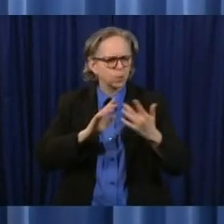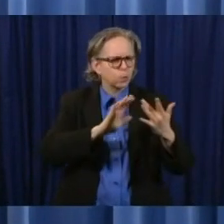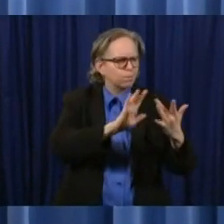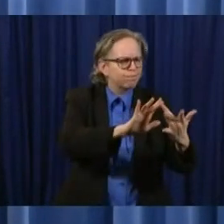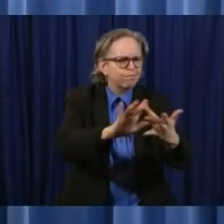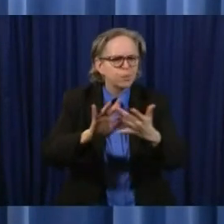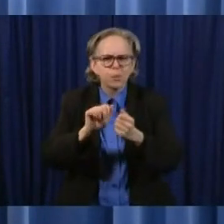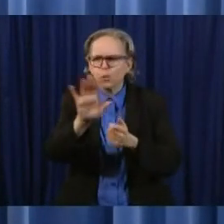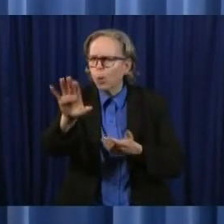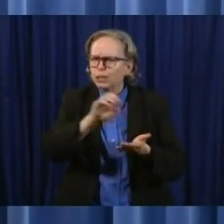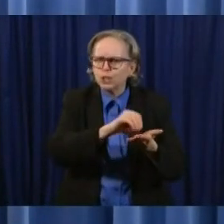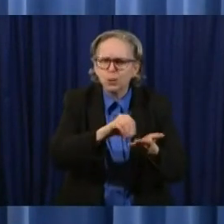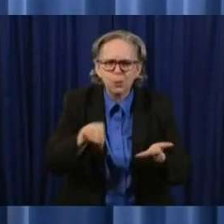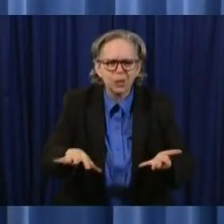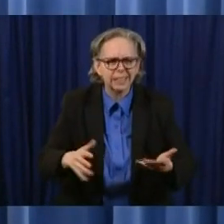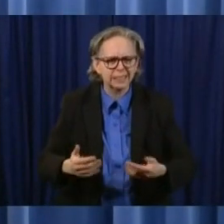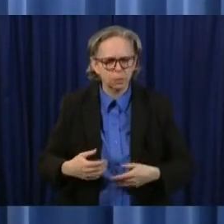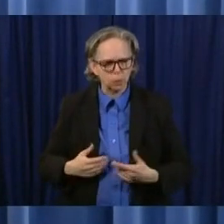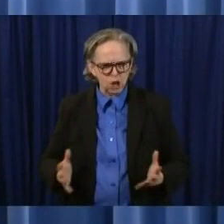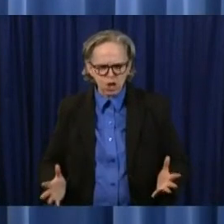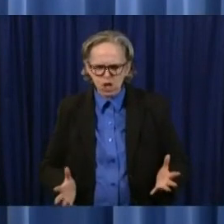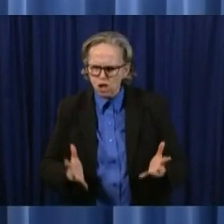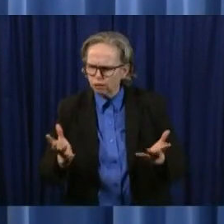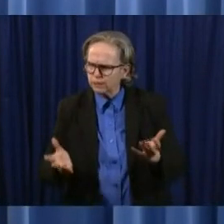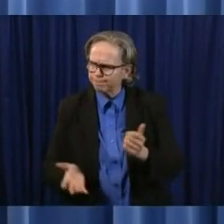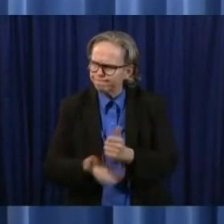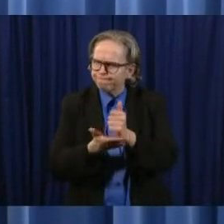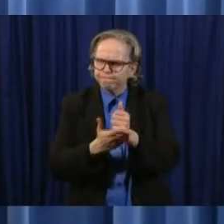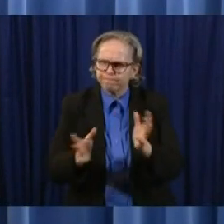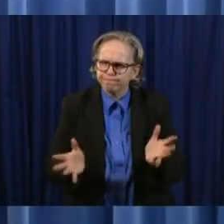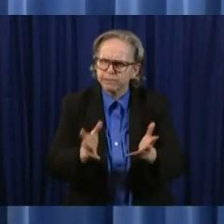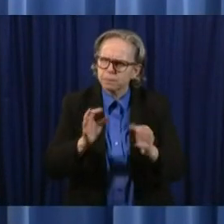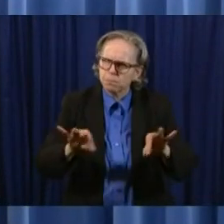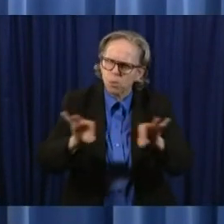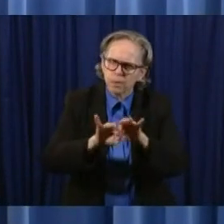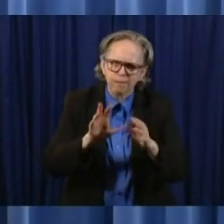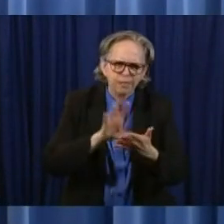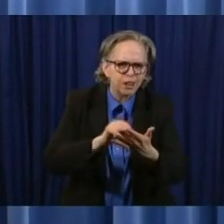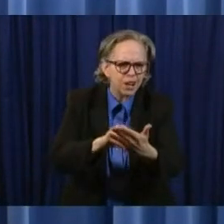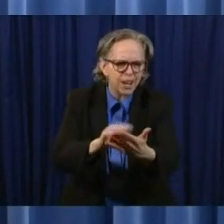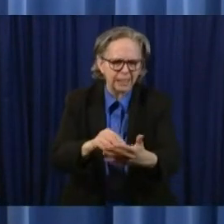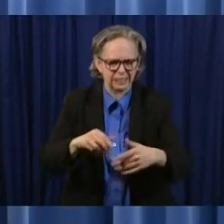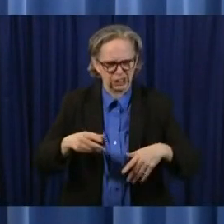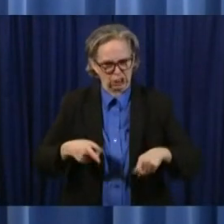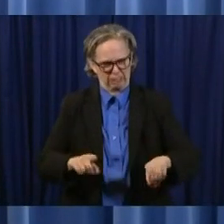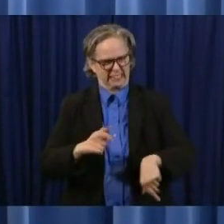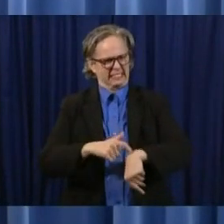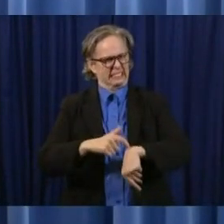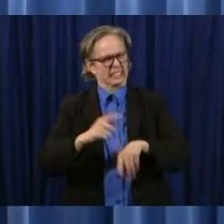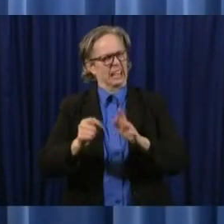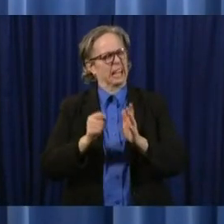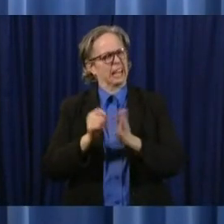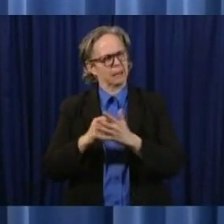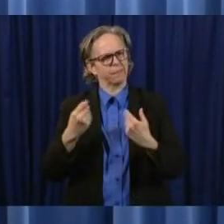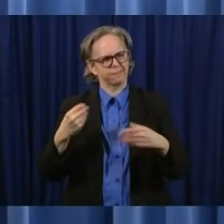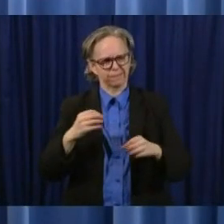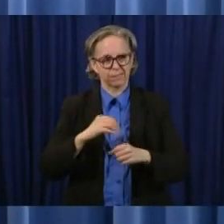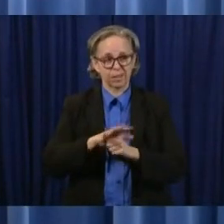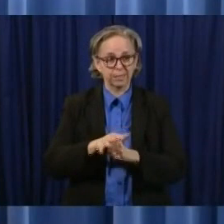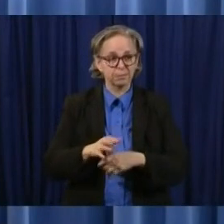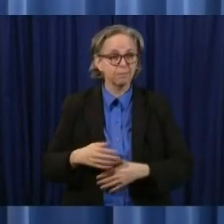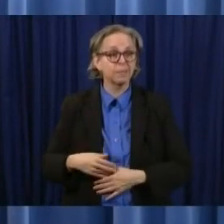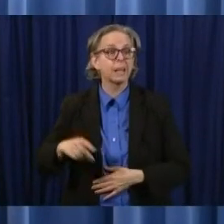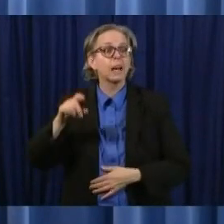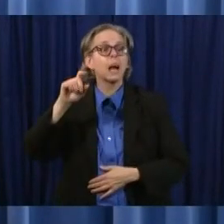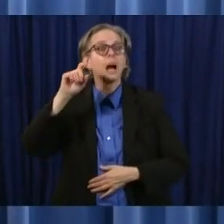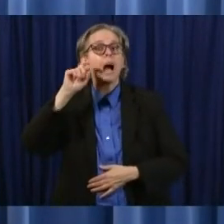and expression during this different different time in Akron Public Schools they're asking their students to